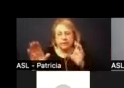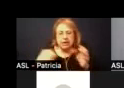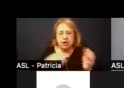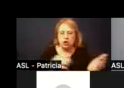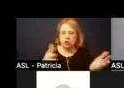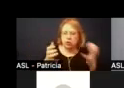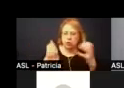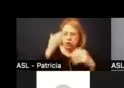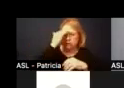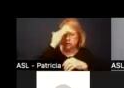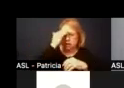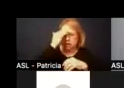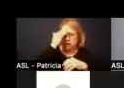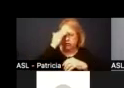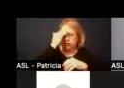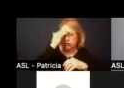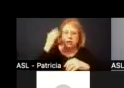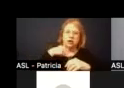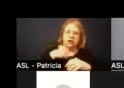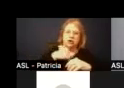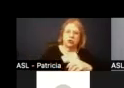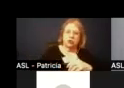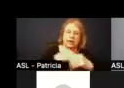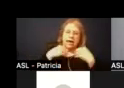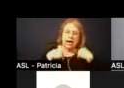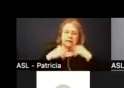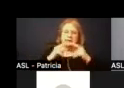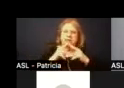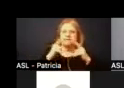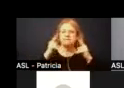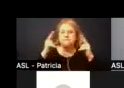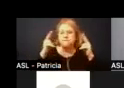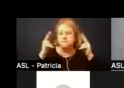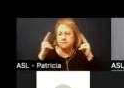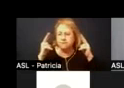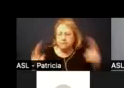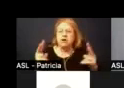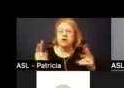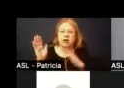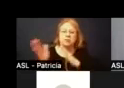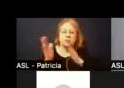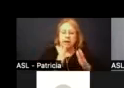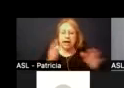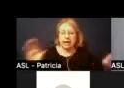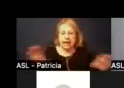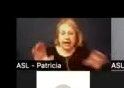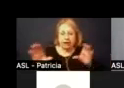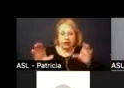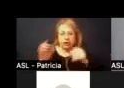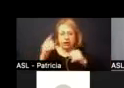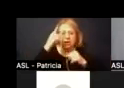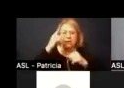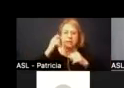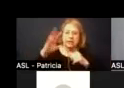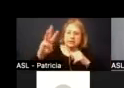that um we're we're taking some very deliberate actions at sixth grade as a result of the implementation of